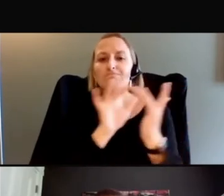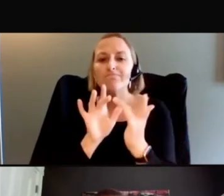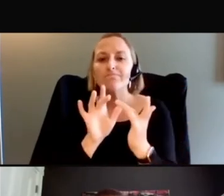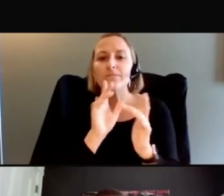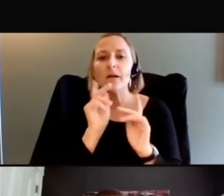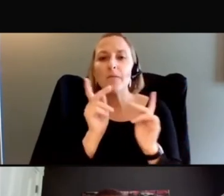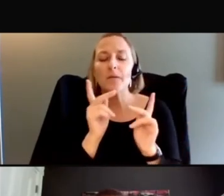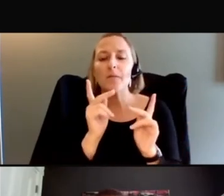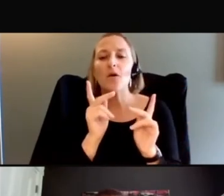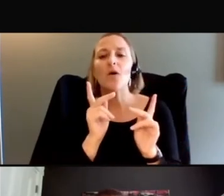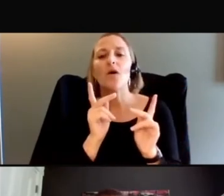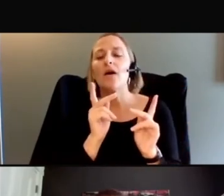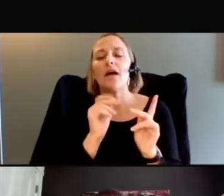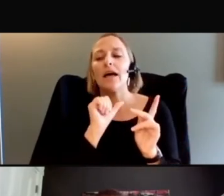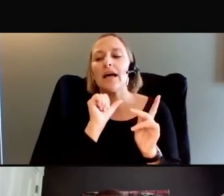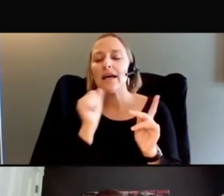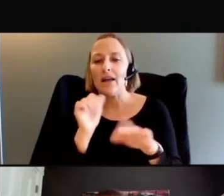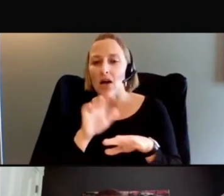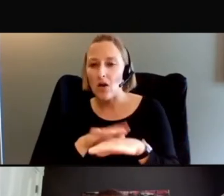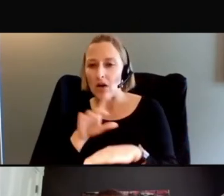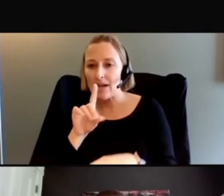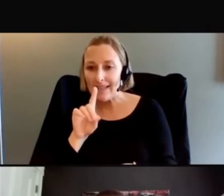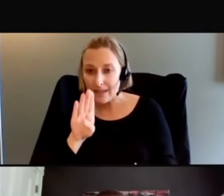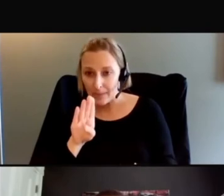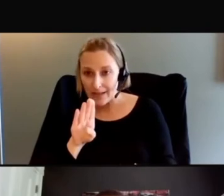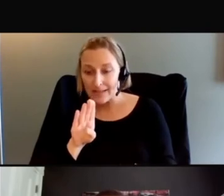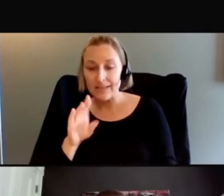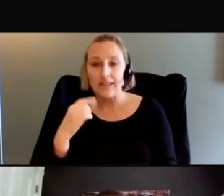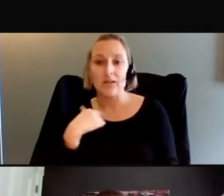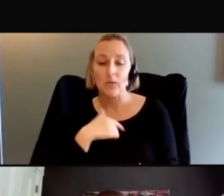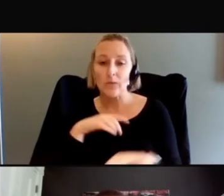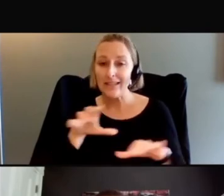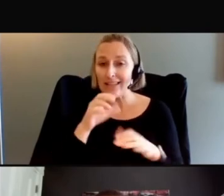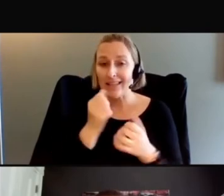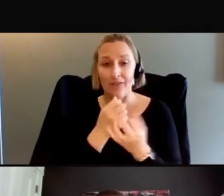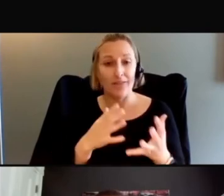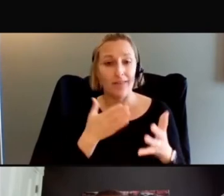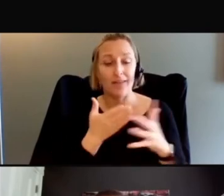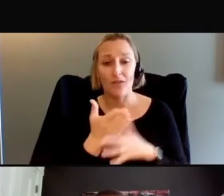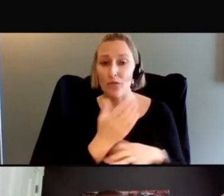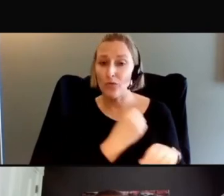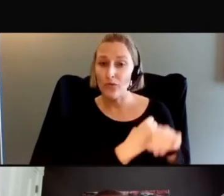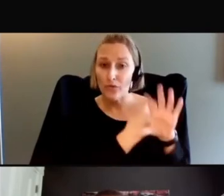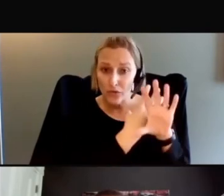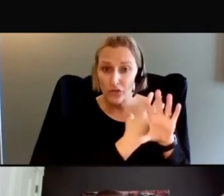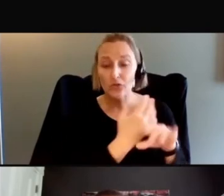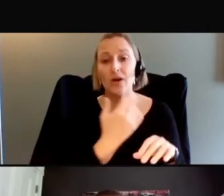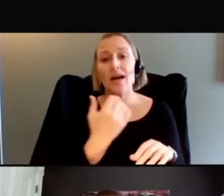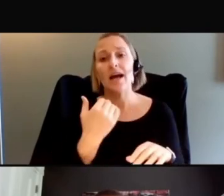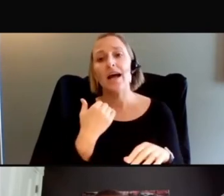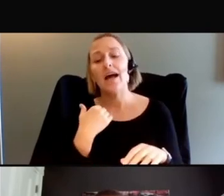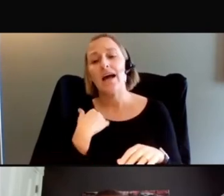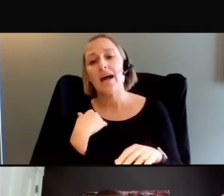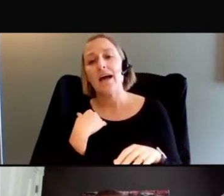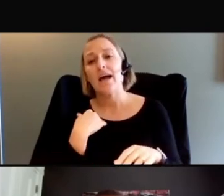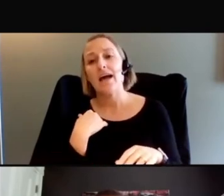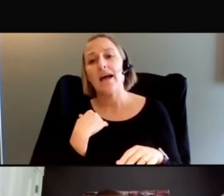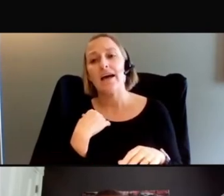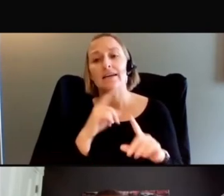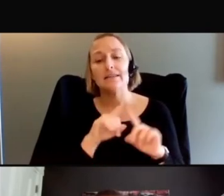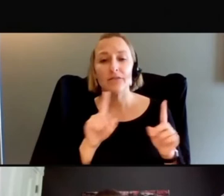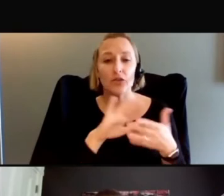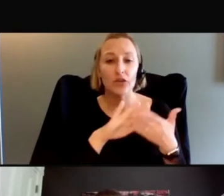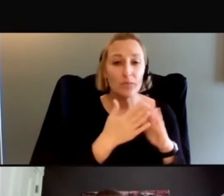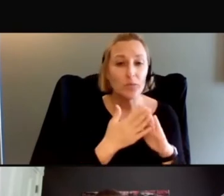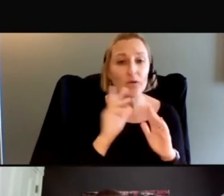of site databases, we did this all in a virtual manner. We had pre-recruitment communities where individuals were